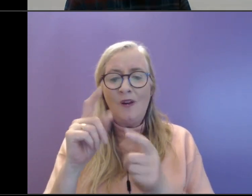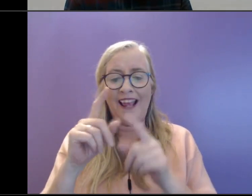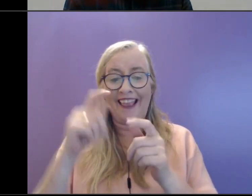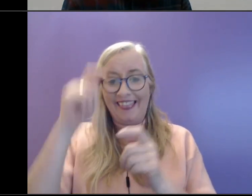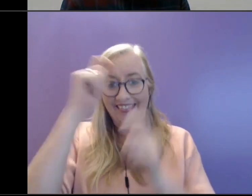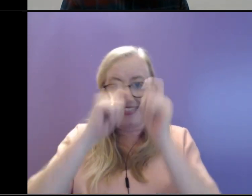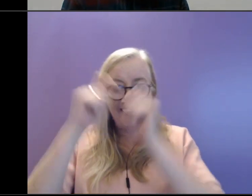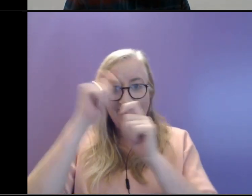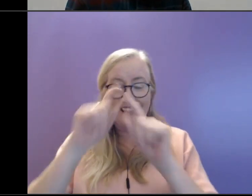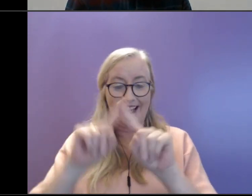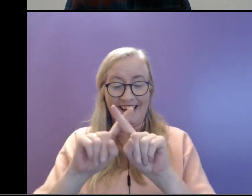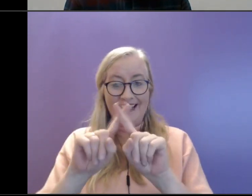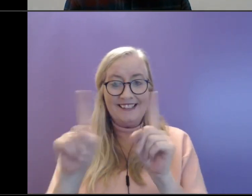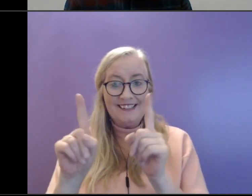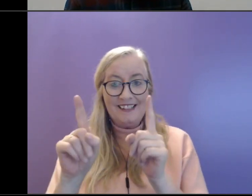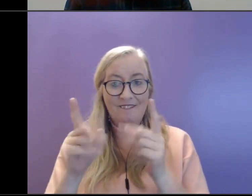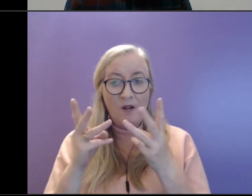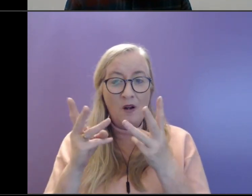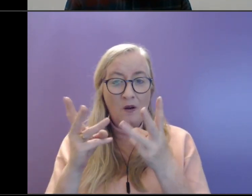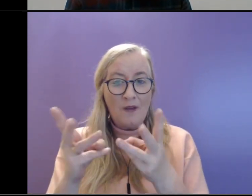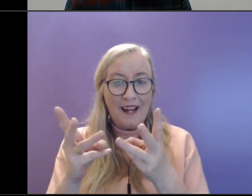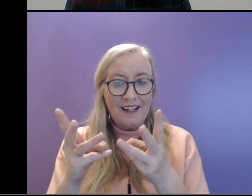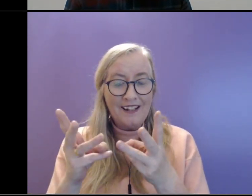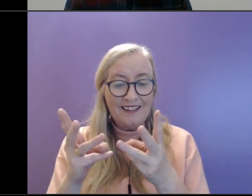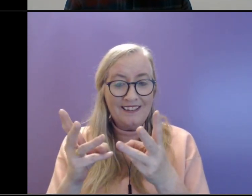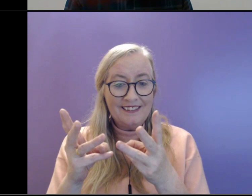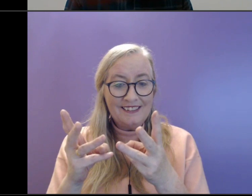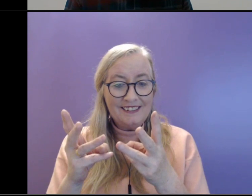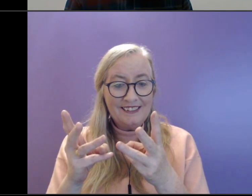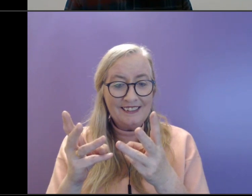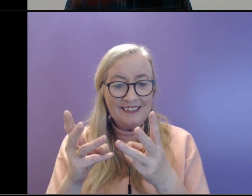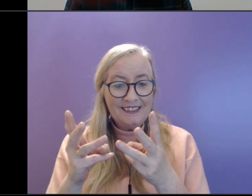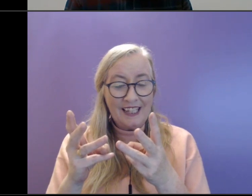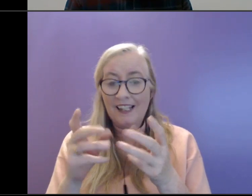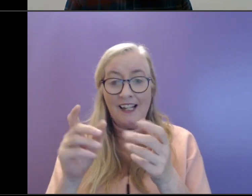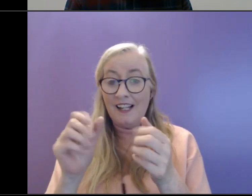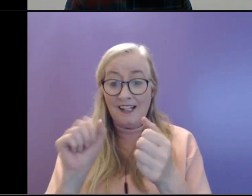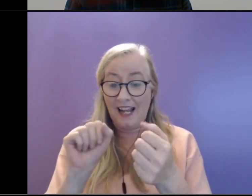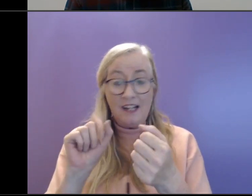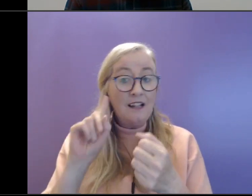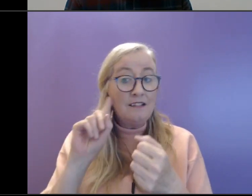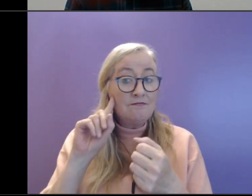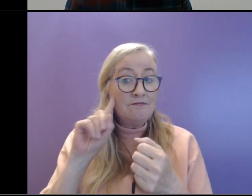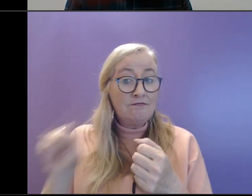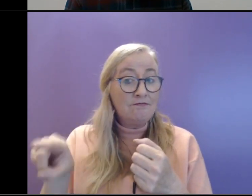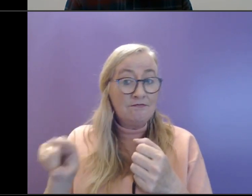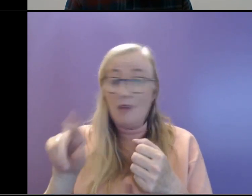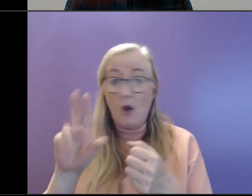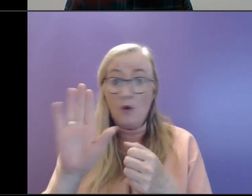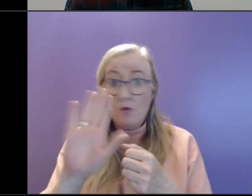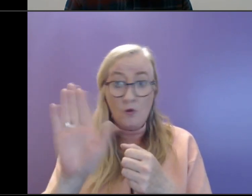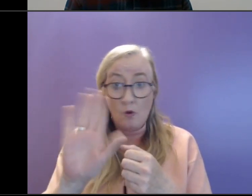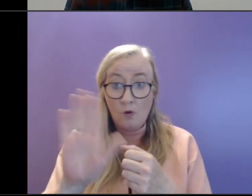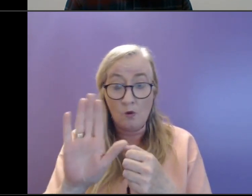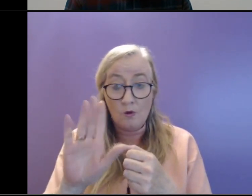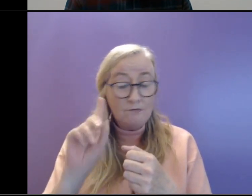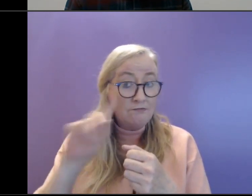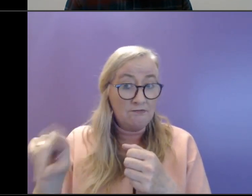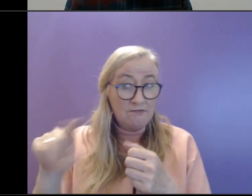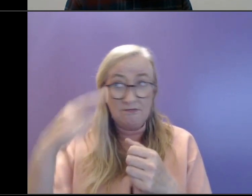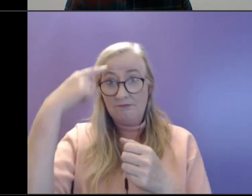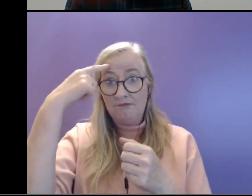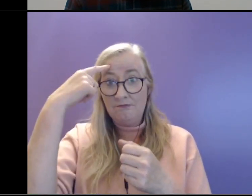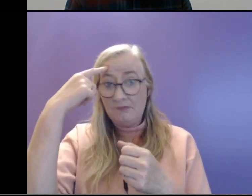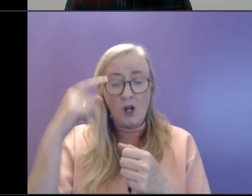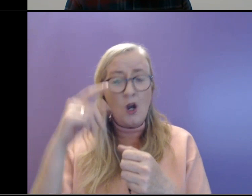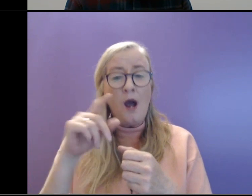I think that's a lovely way to and it's not to reframe to ignore, but it's to reframe to, I suppose, to